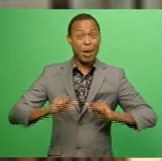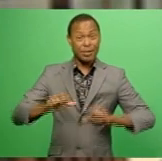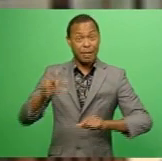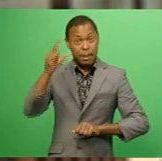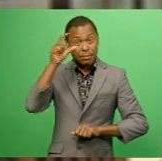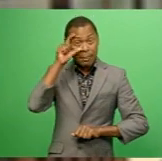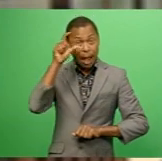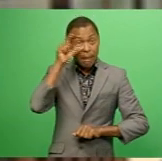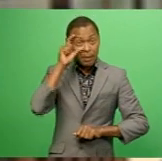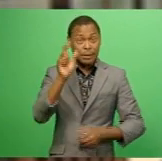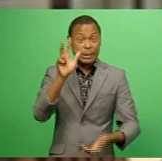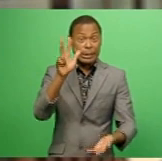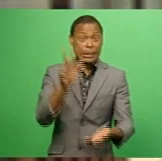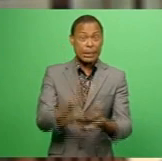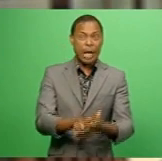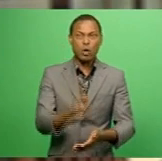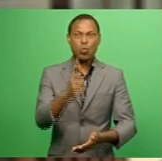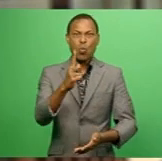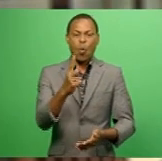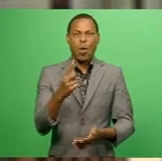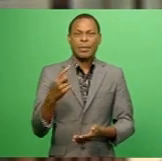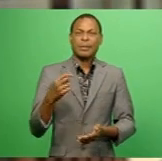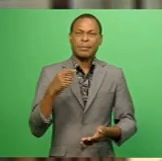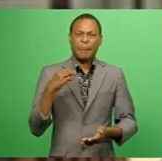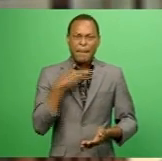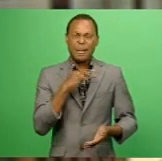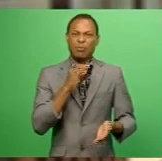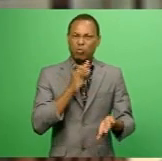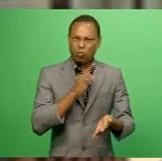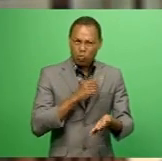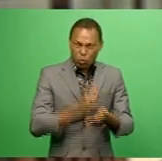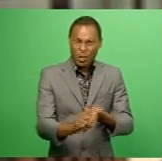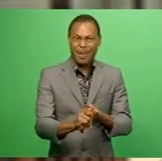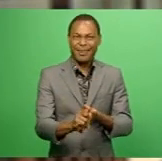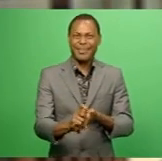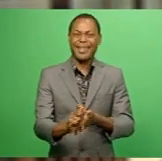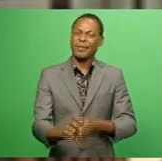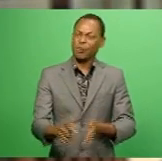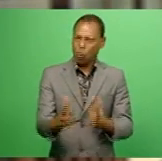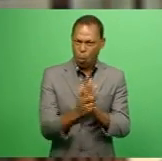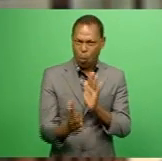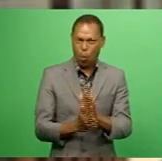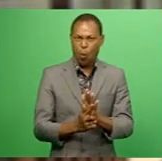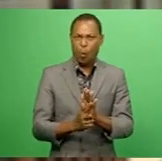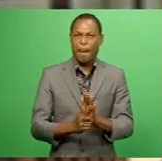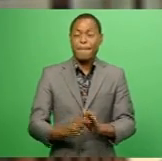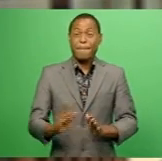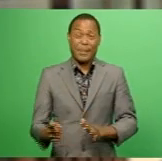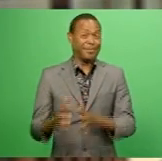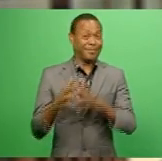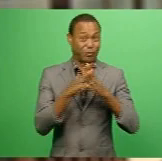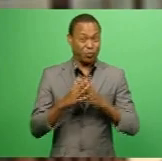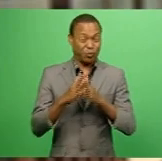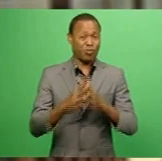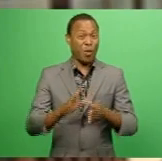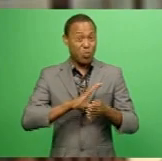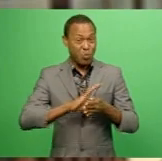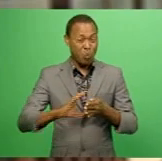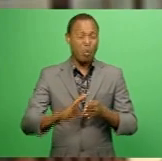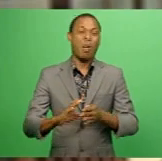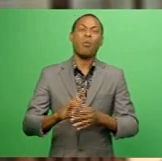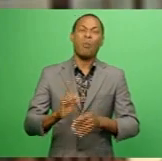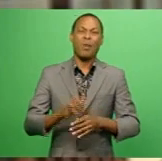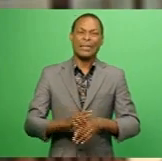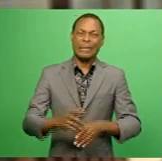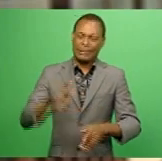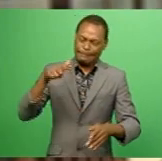signed his $1.9 trillion pandemic relief bill into law. Meanwhile, the U.S. dollar weakened as coming-born markets lifted